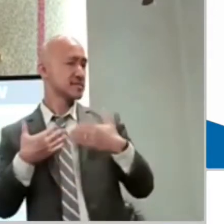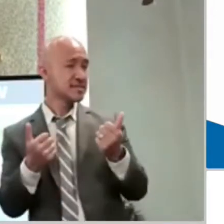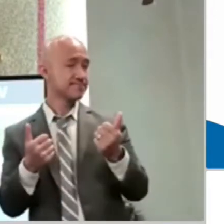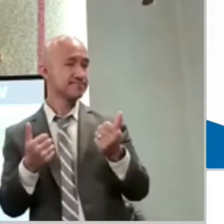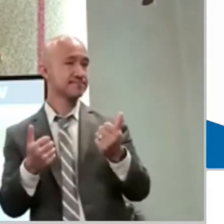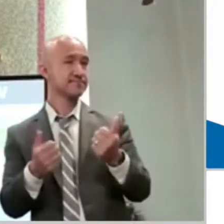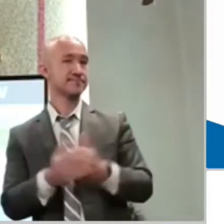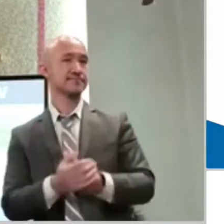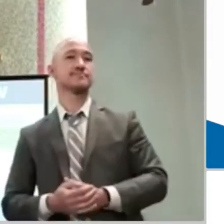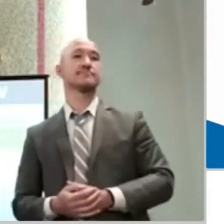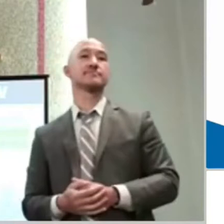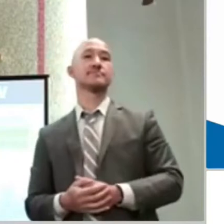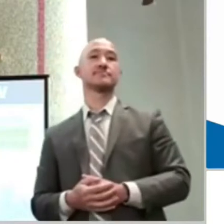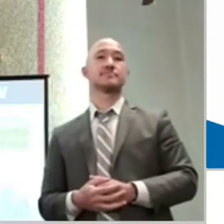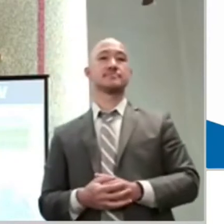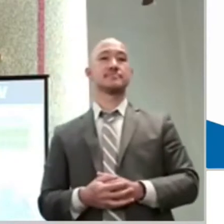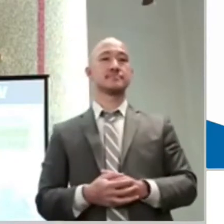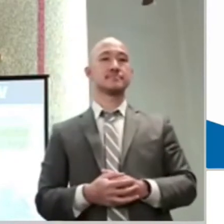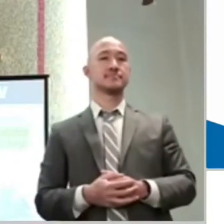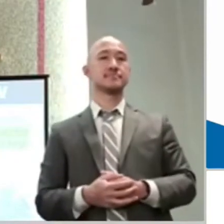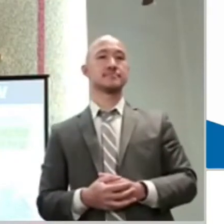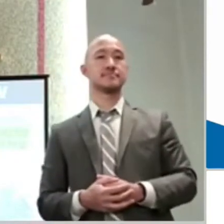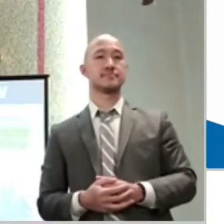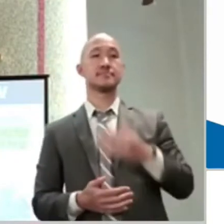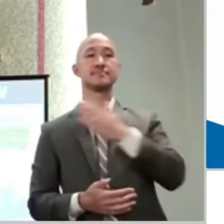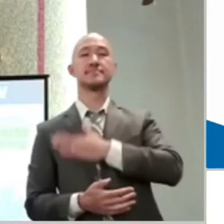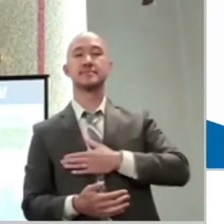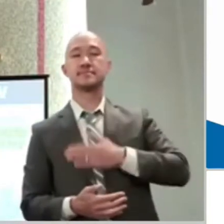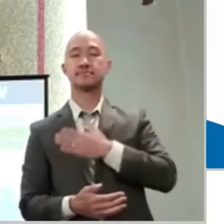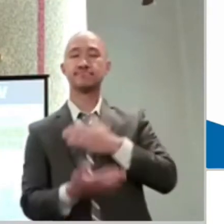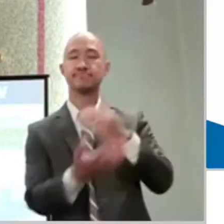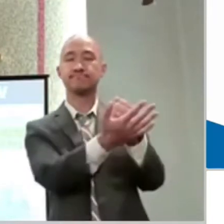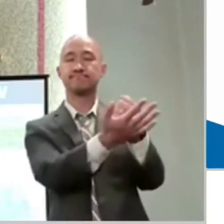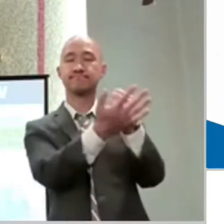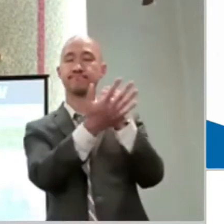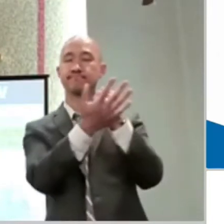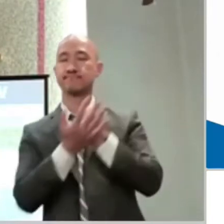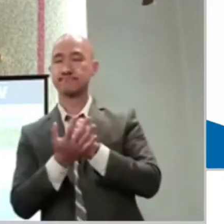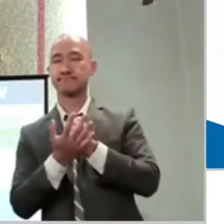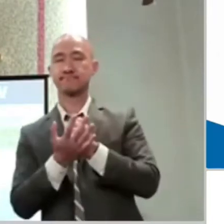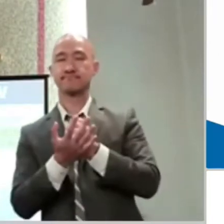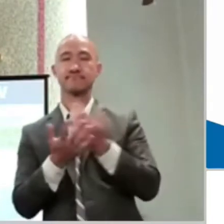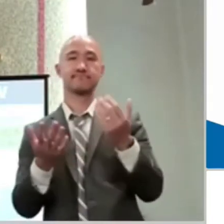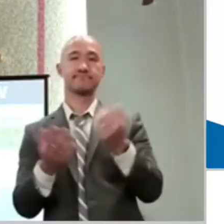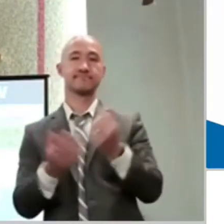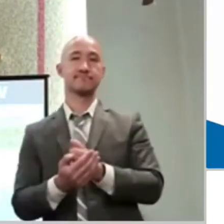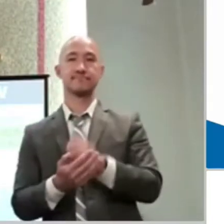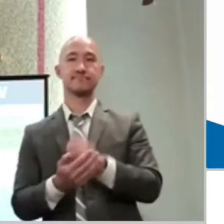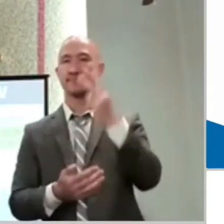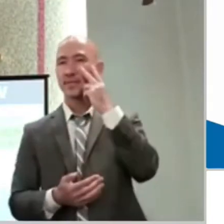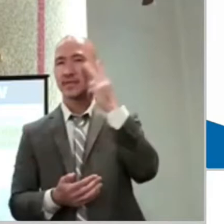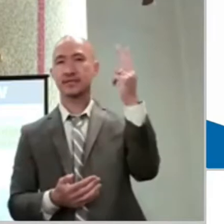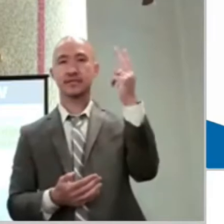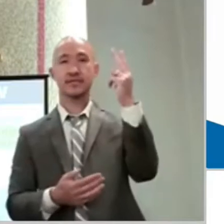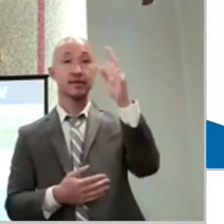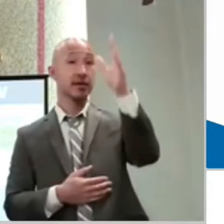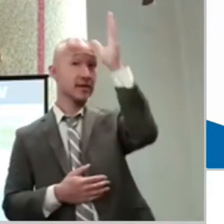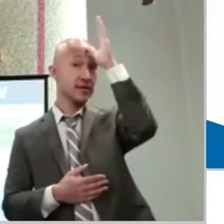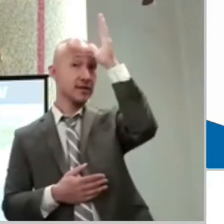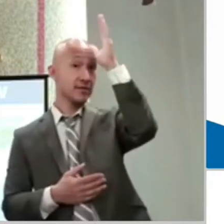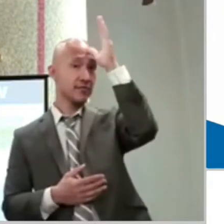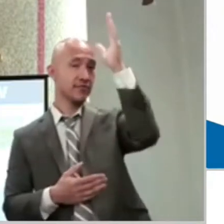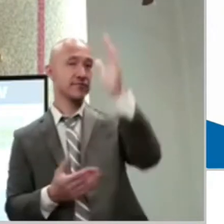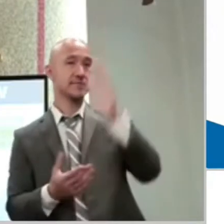can, if it's possible for you. Here we can see the father's disappointment. If you